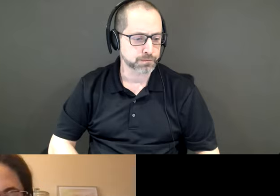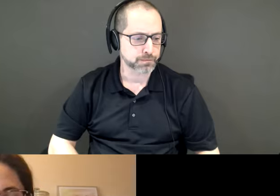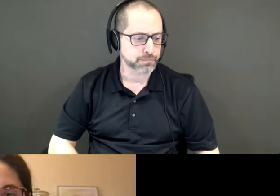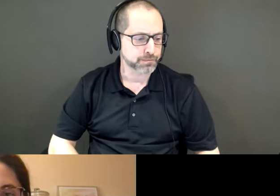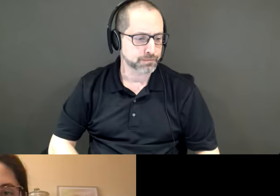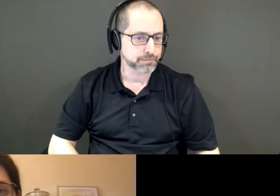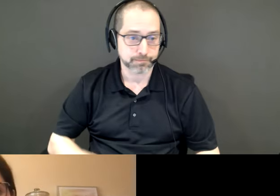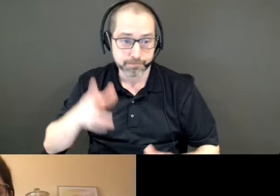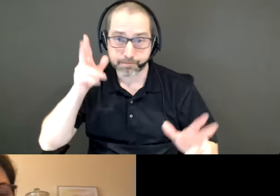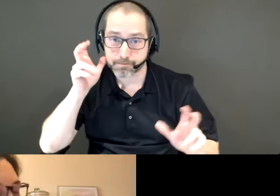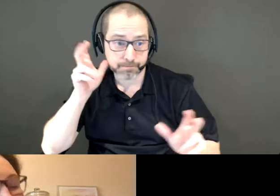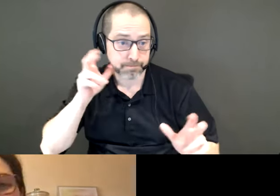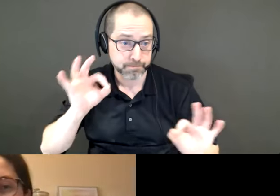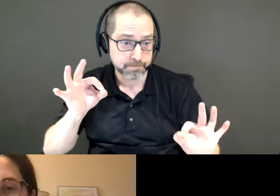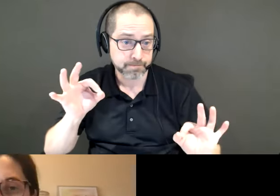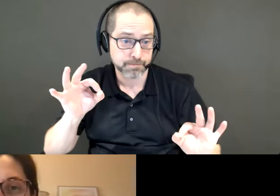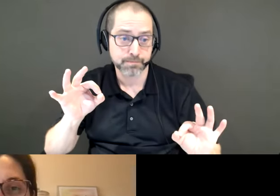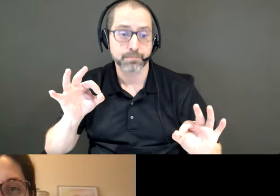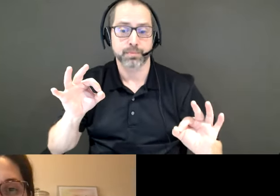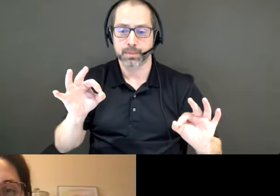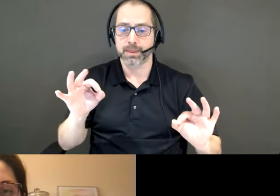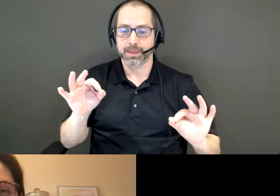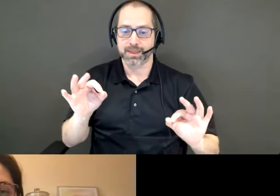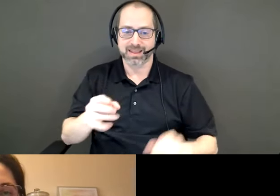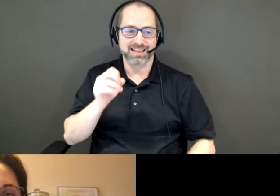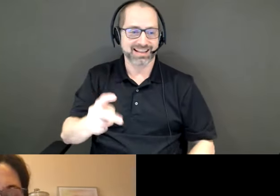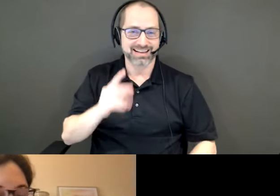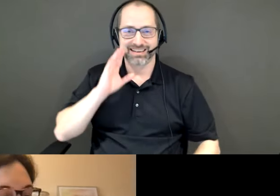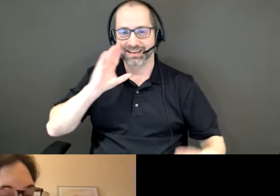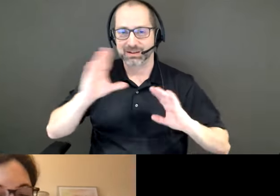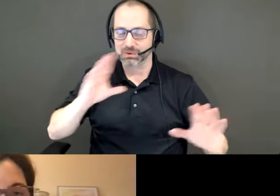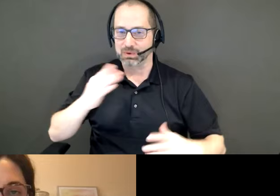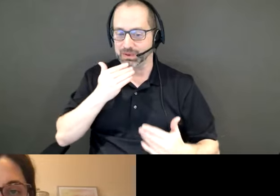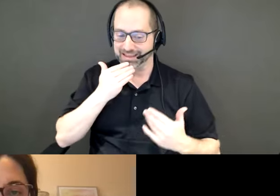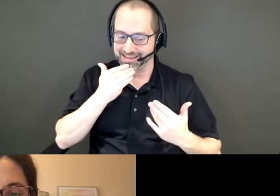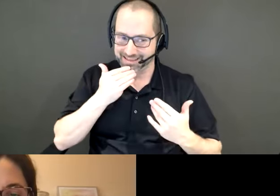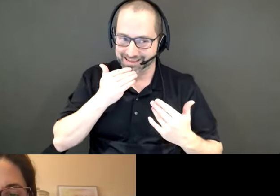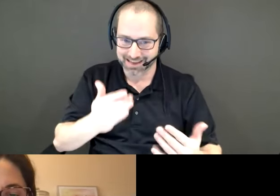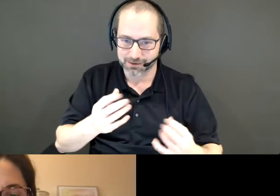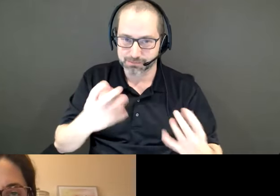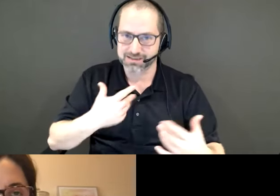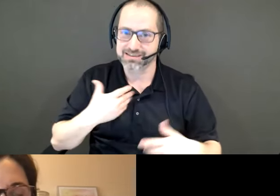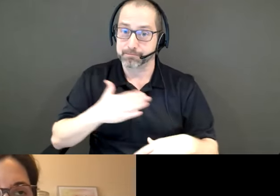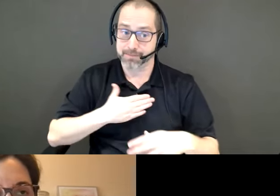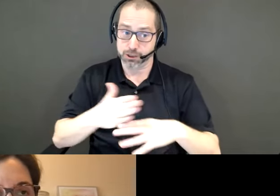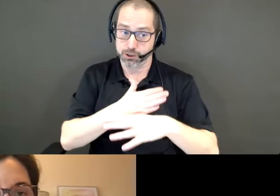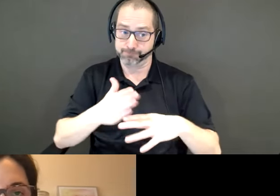Can you hear me now? Okay. Hello. Thank you so much. I'm just going to share my screen now.